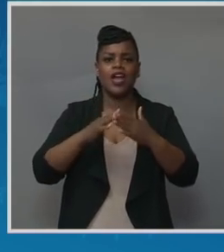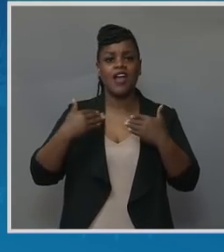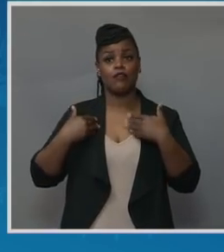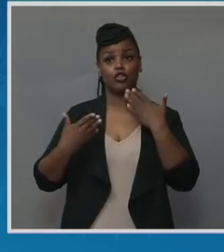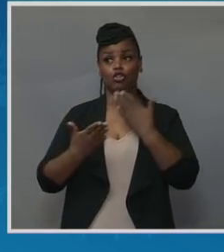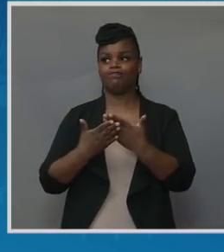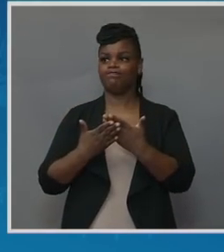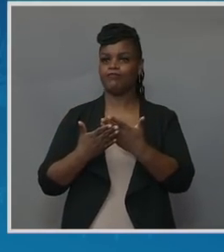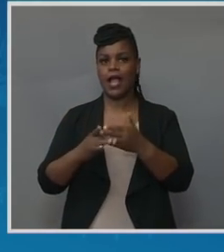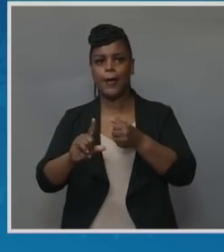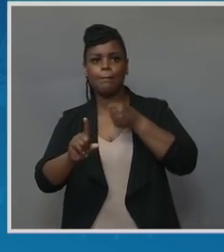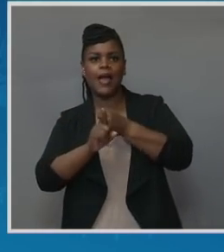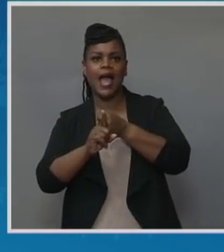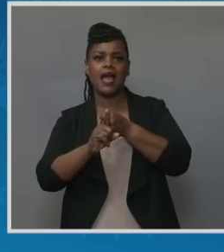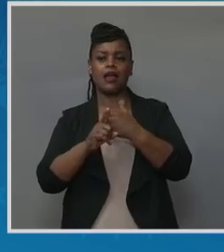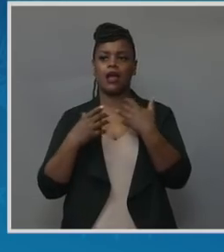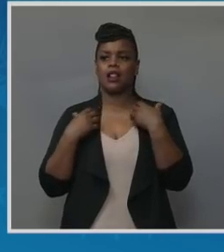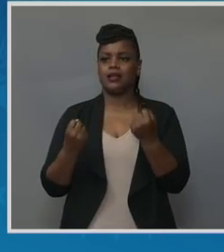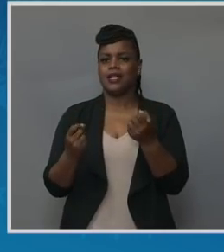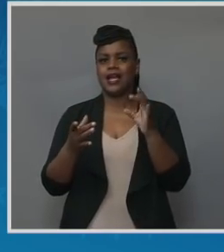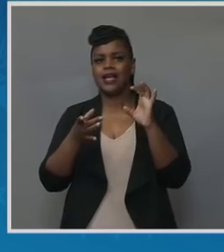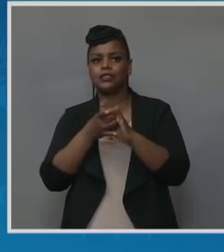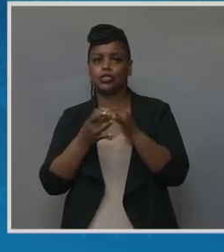connections to community resources.